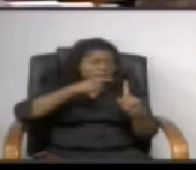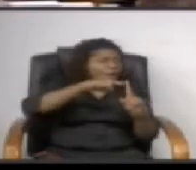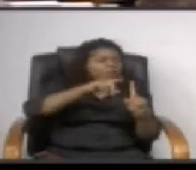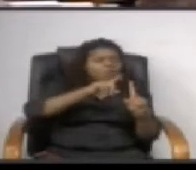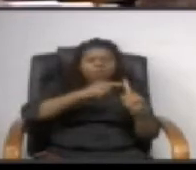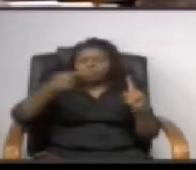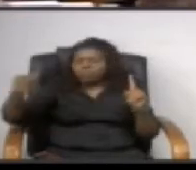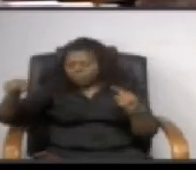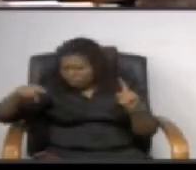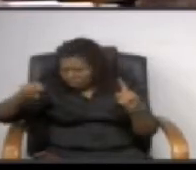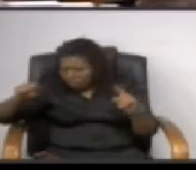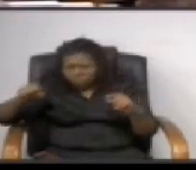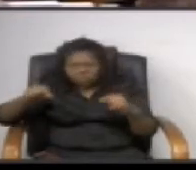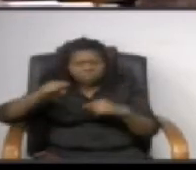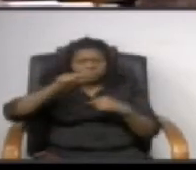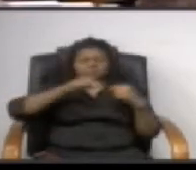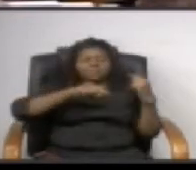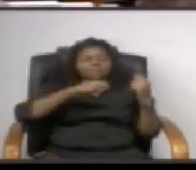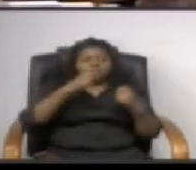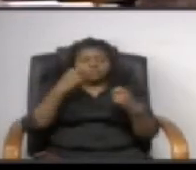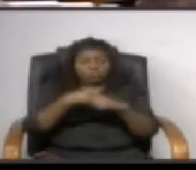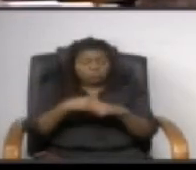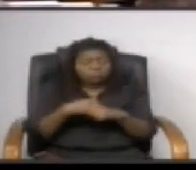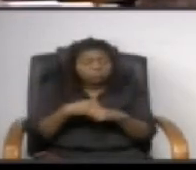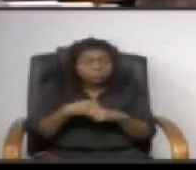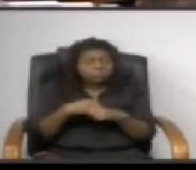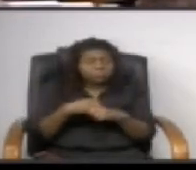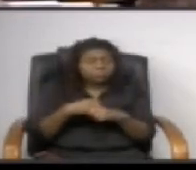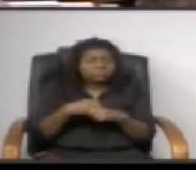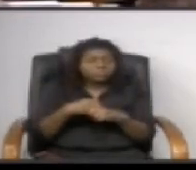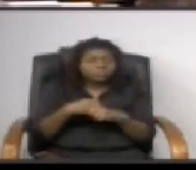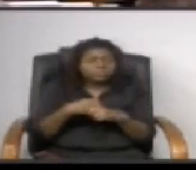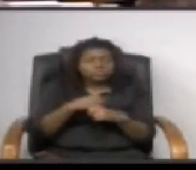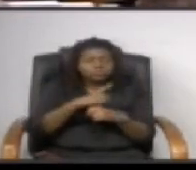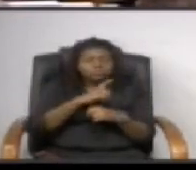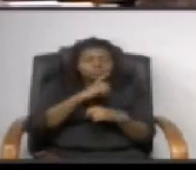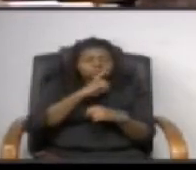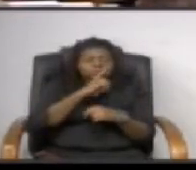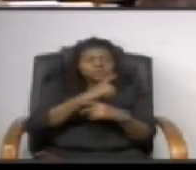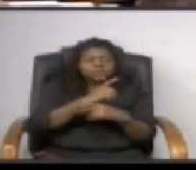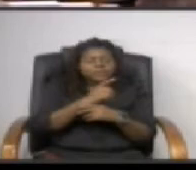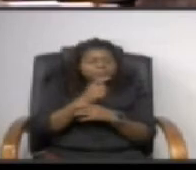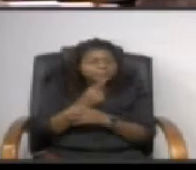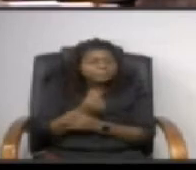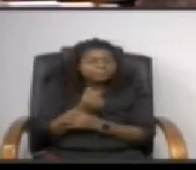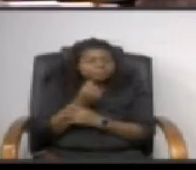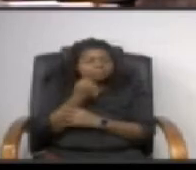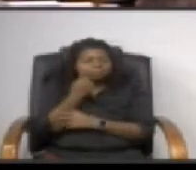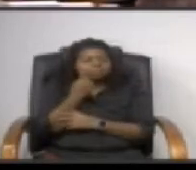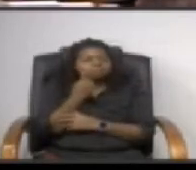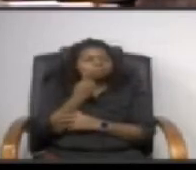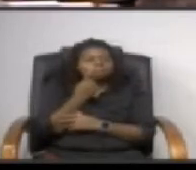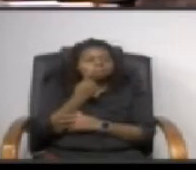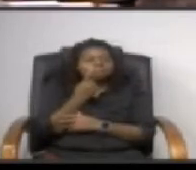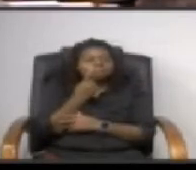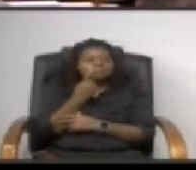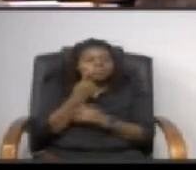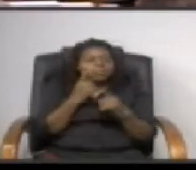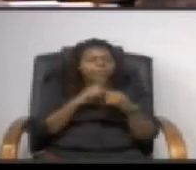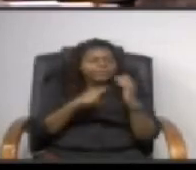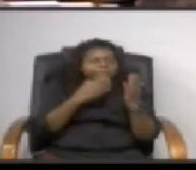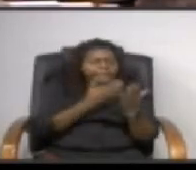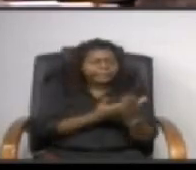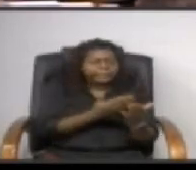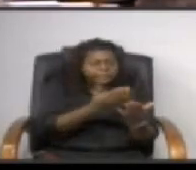difficult to to kind of proceed based on you know evidence based